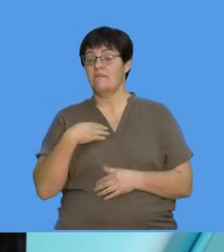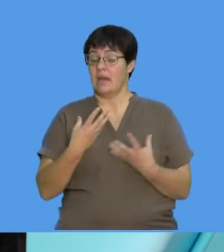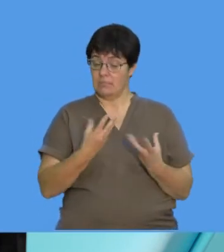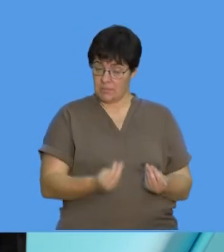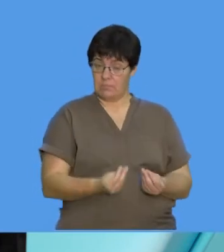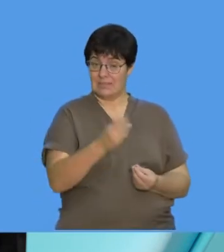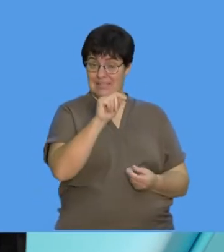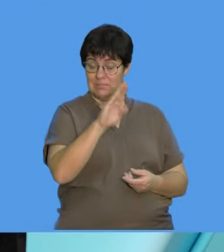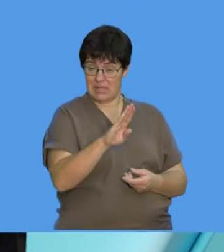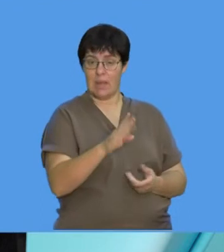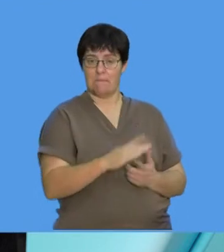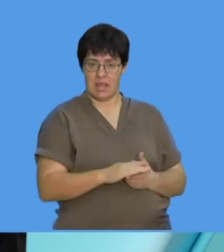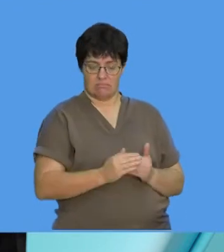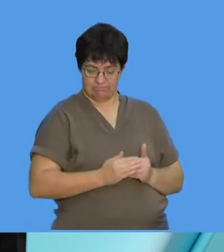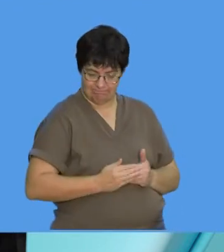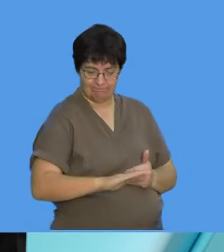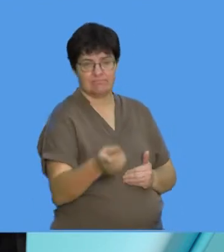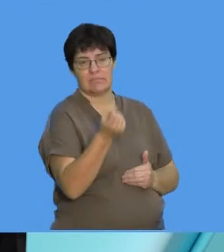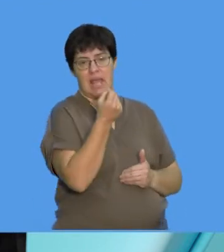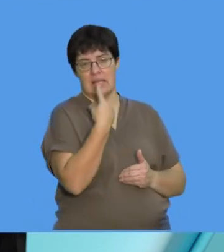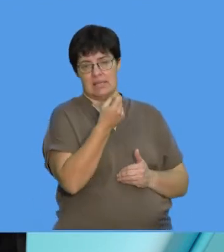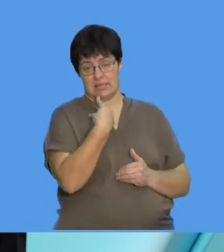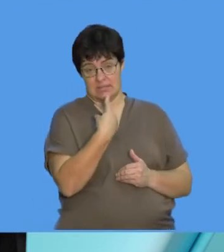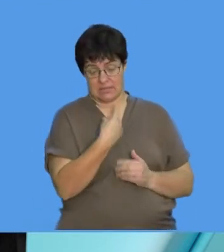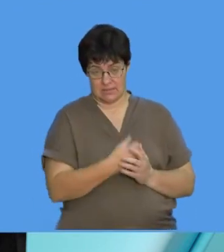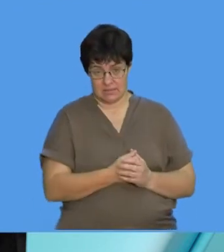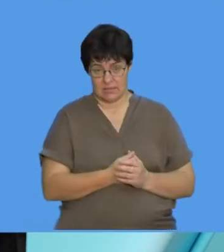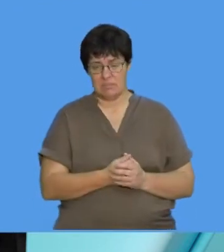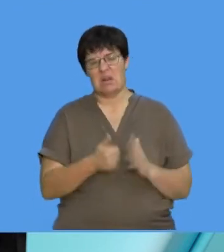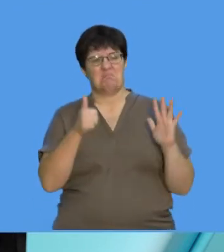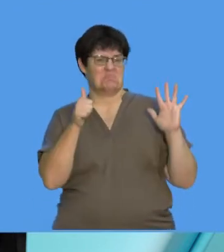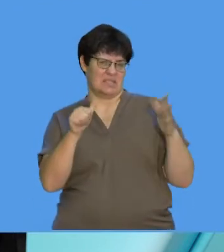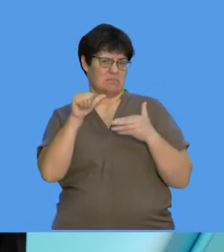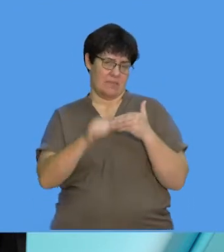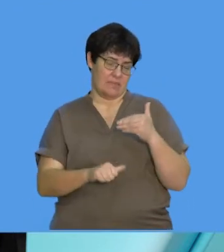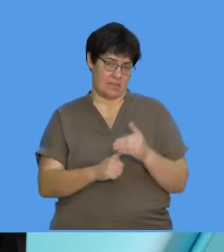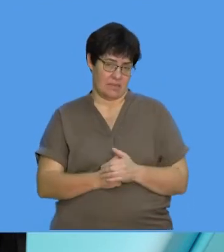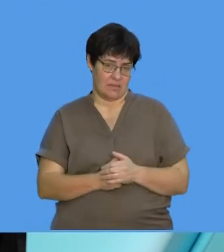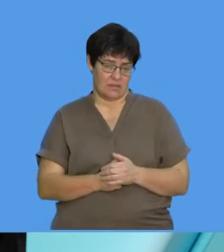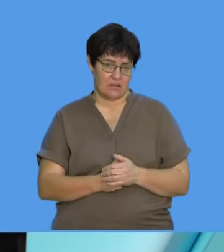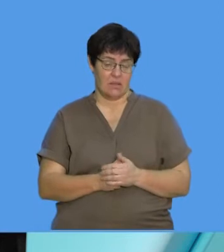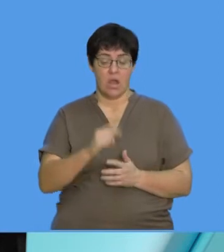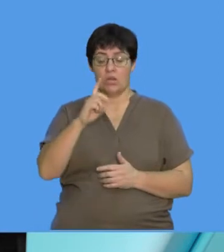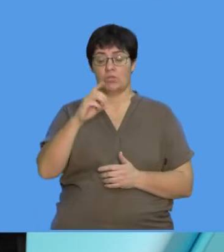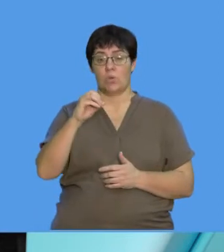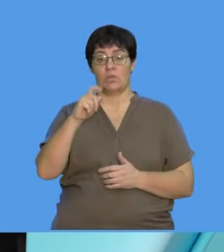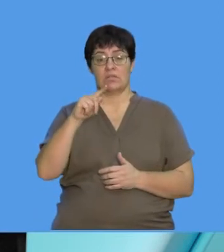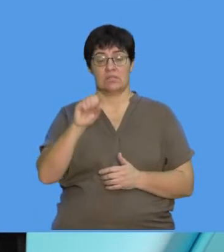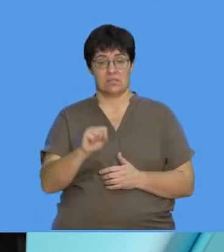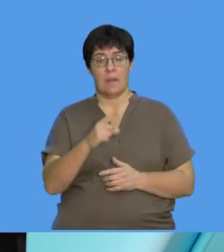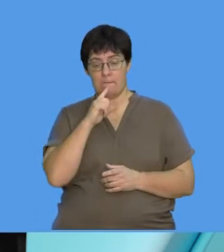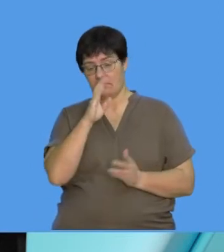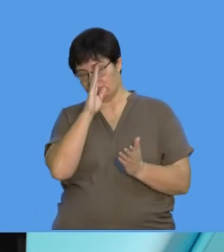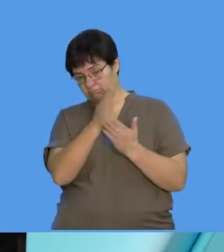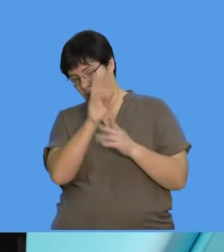start you on a long-term course of antibiotics, usually six months. And what DOTS is, direct